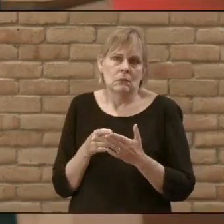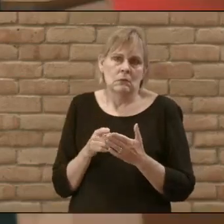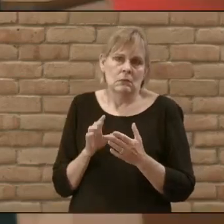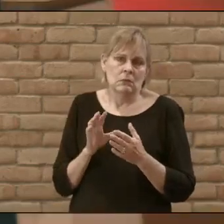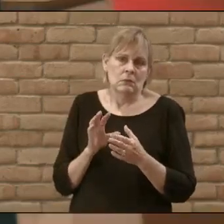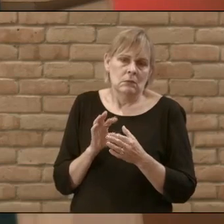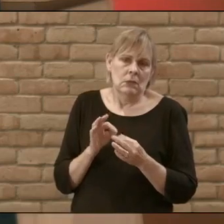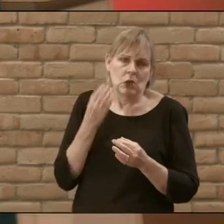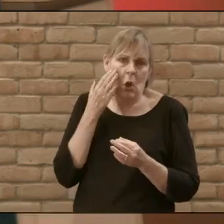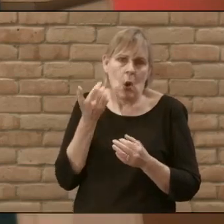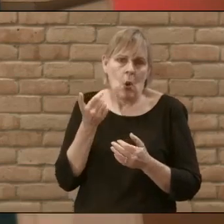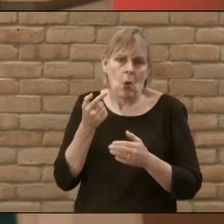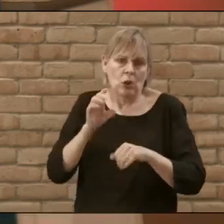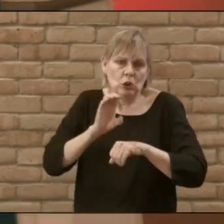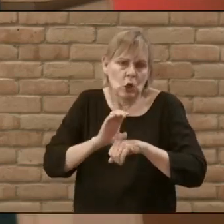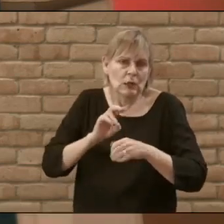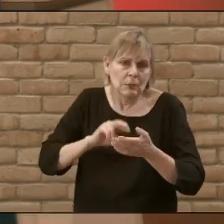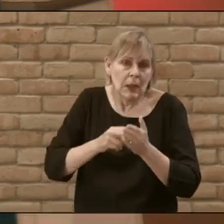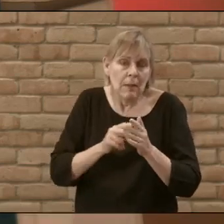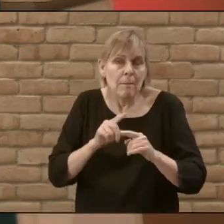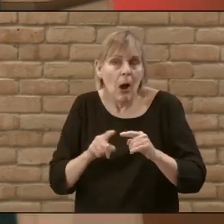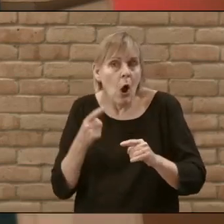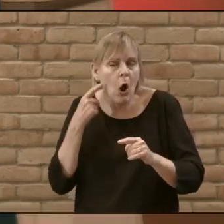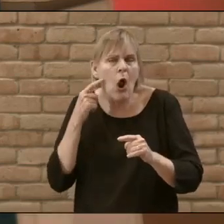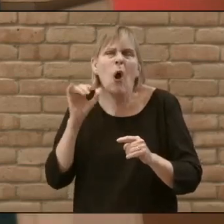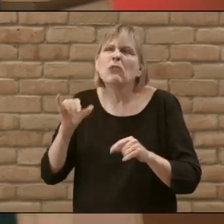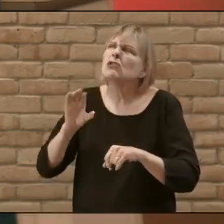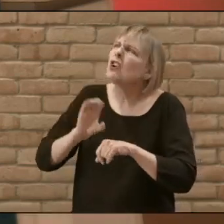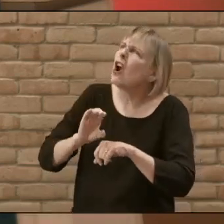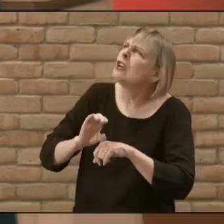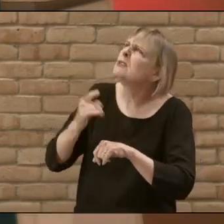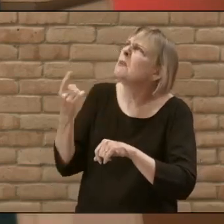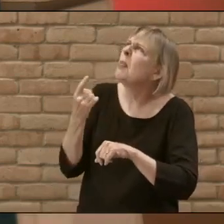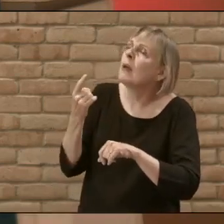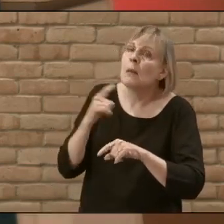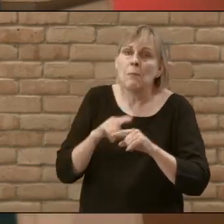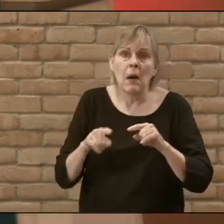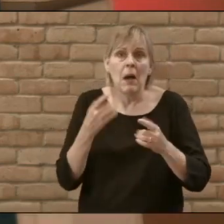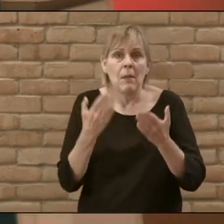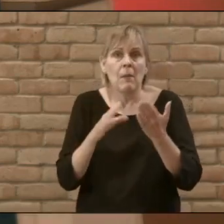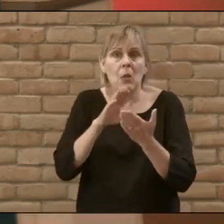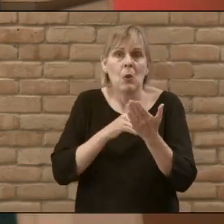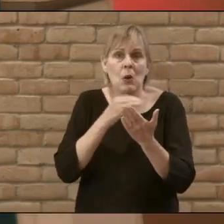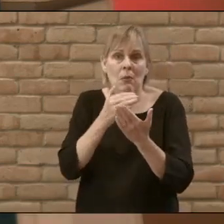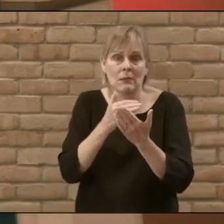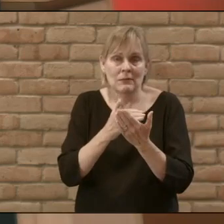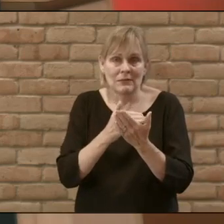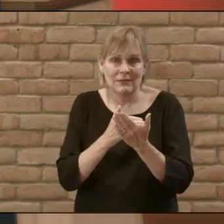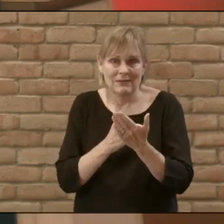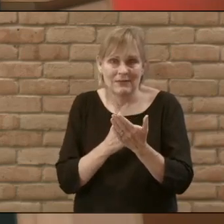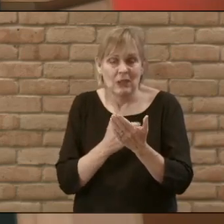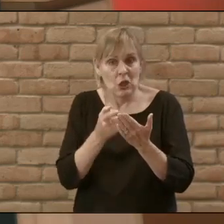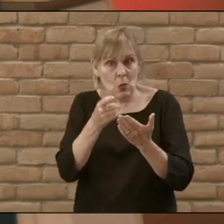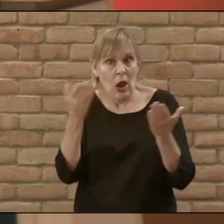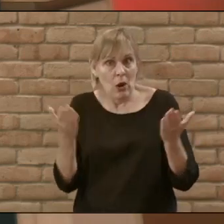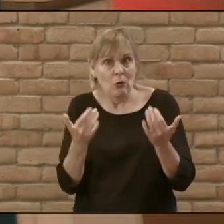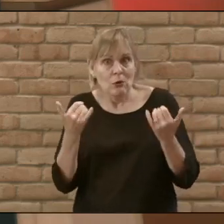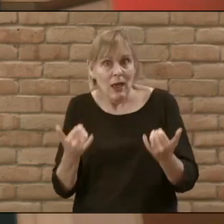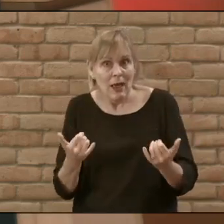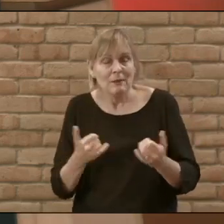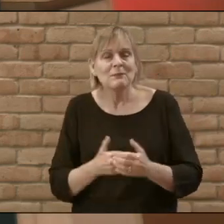you don't really know what church is all about but you've heard of it and there might be a blessing here for you if that's why you're here today